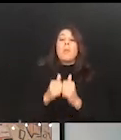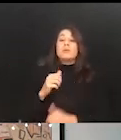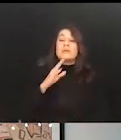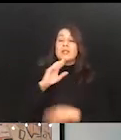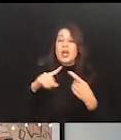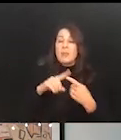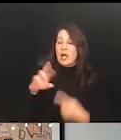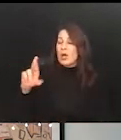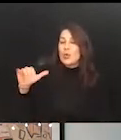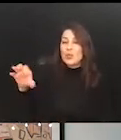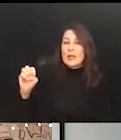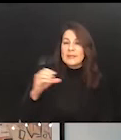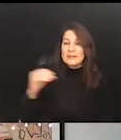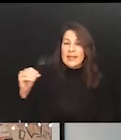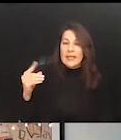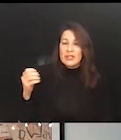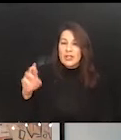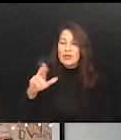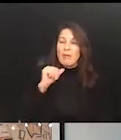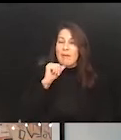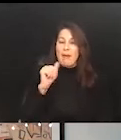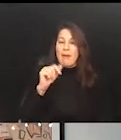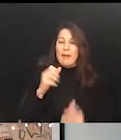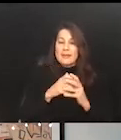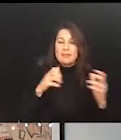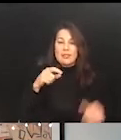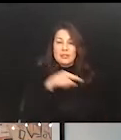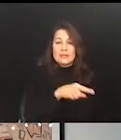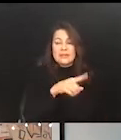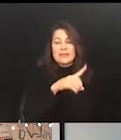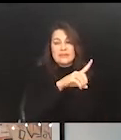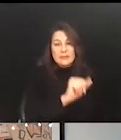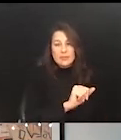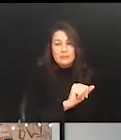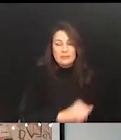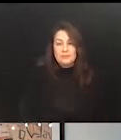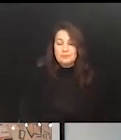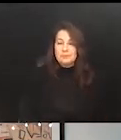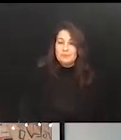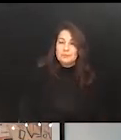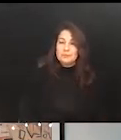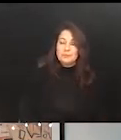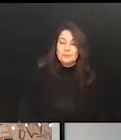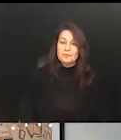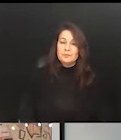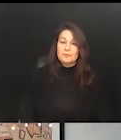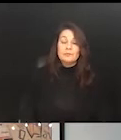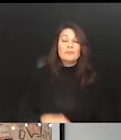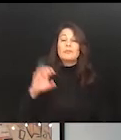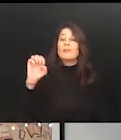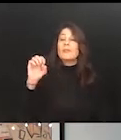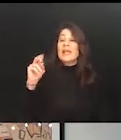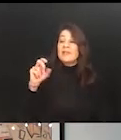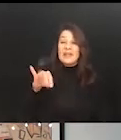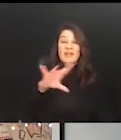gender, not so much disability. So again, even when a company is being very progressive